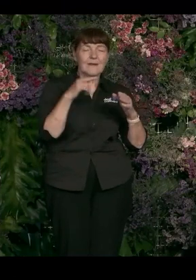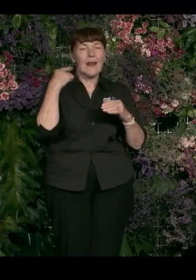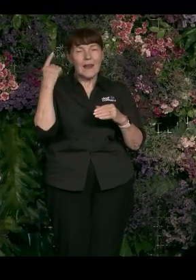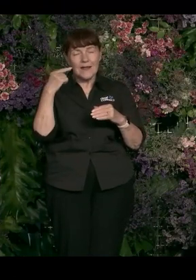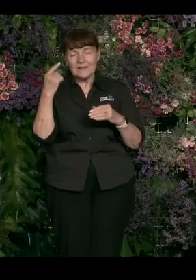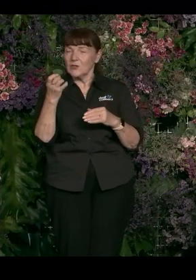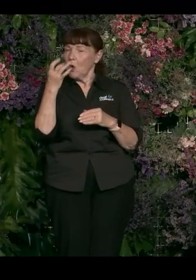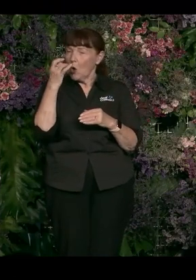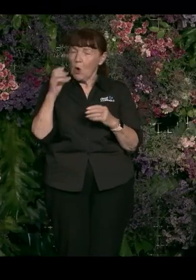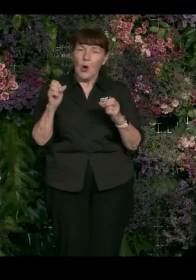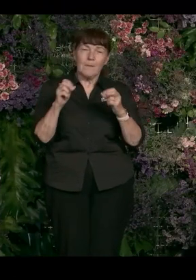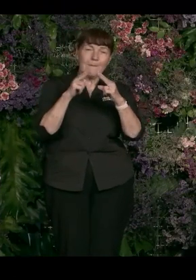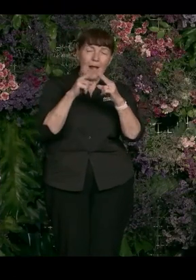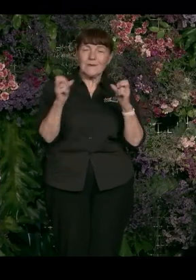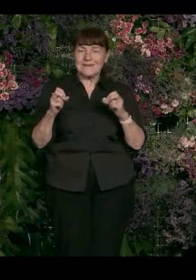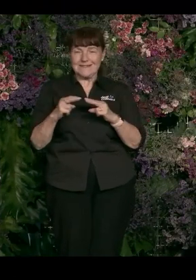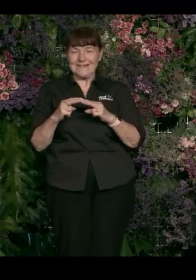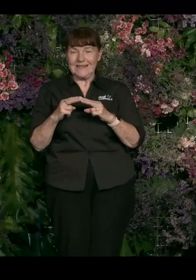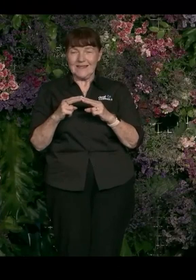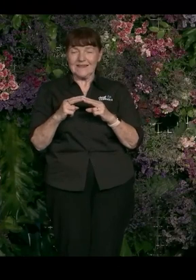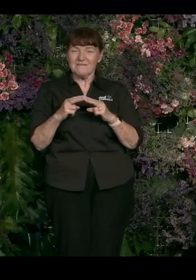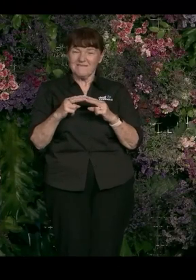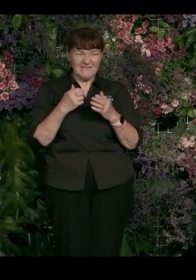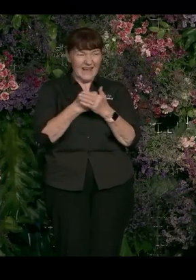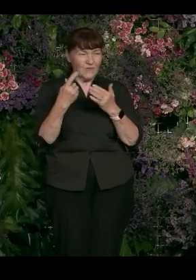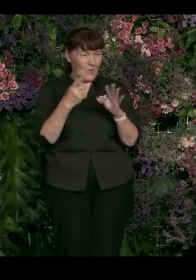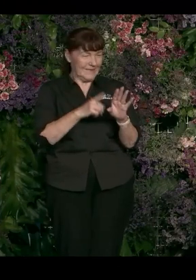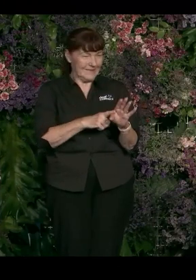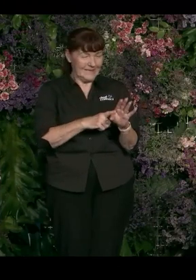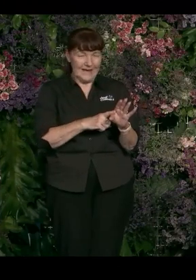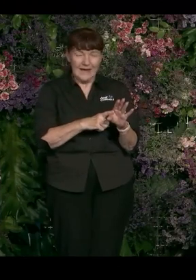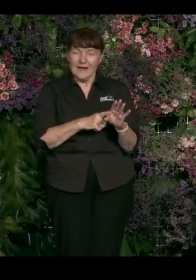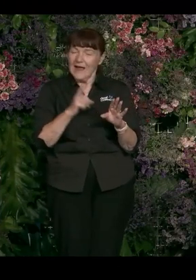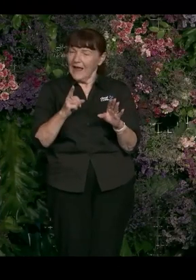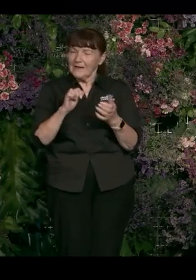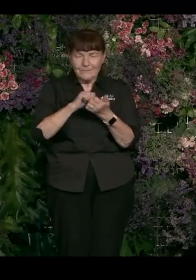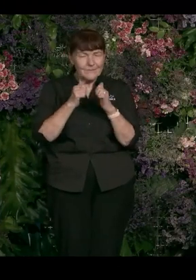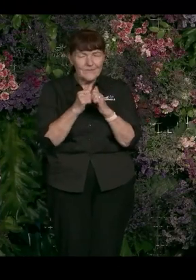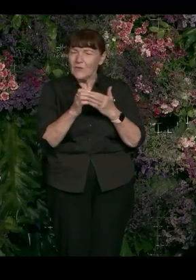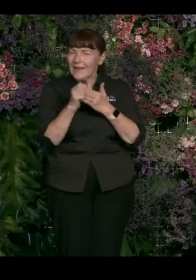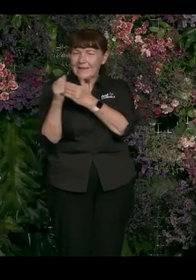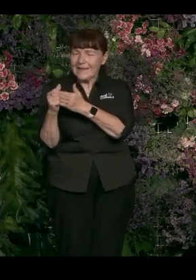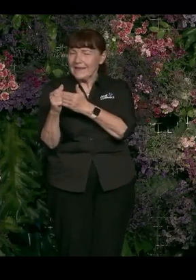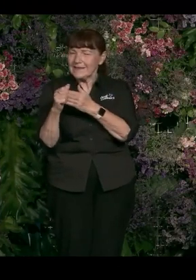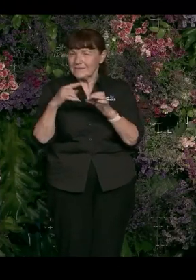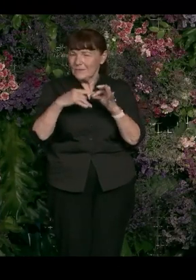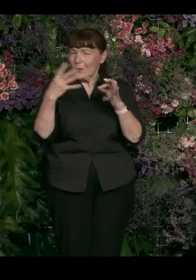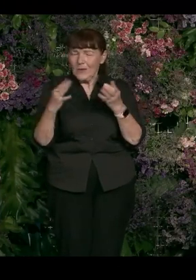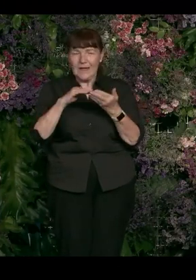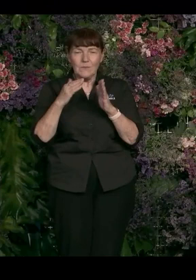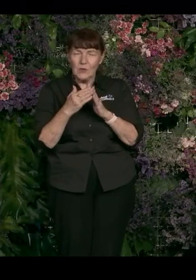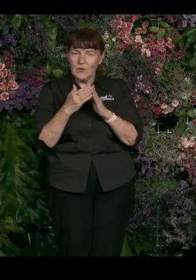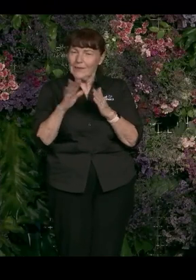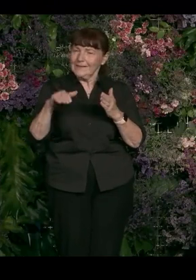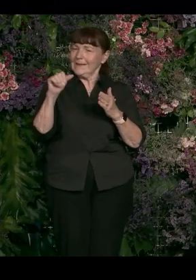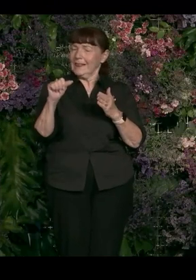Paris, and Sydney each year. We built talent initiatives as well for young LGBTQ leaders. Because I thought, all we've got CEOs and business leaders. What is there for the next generation of talent?